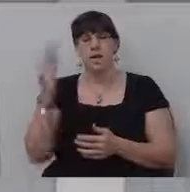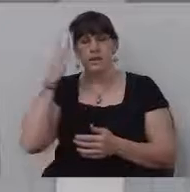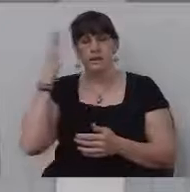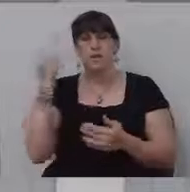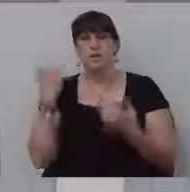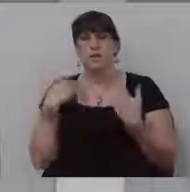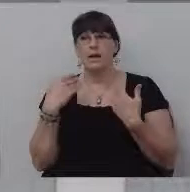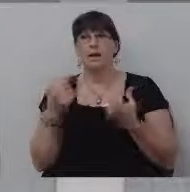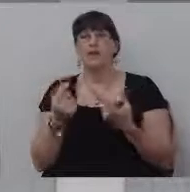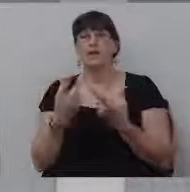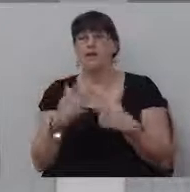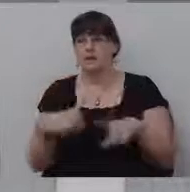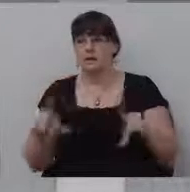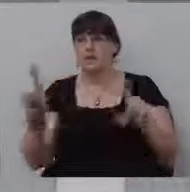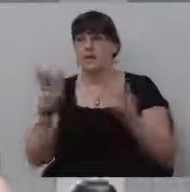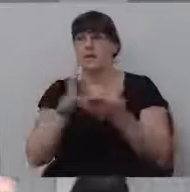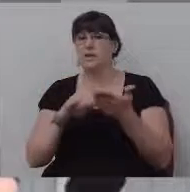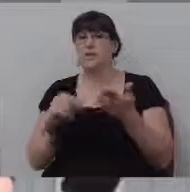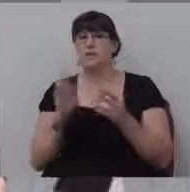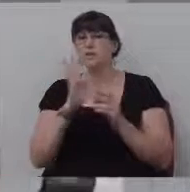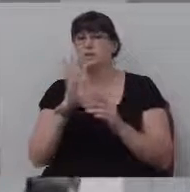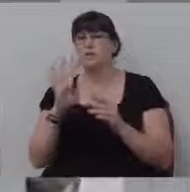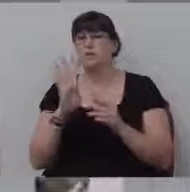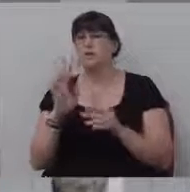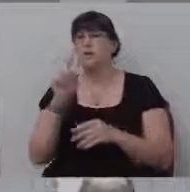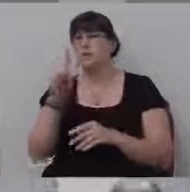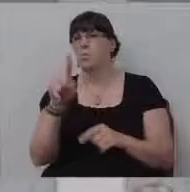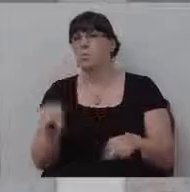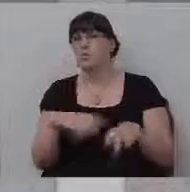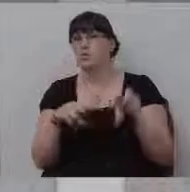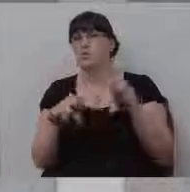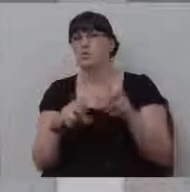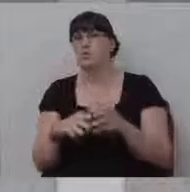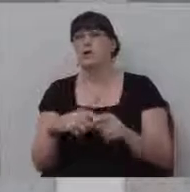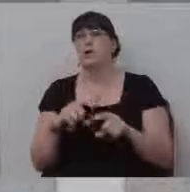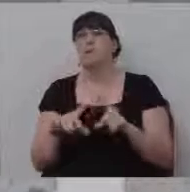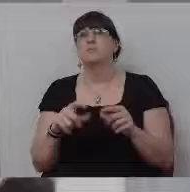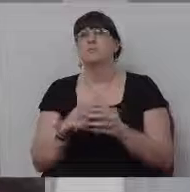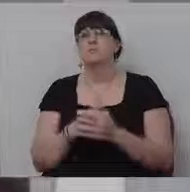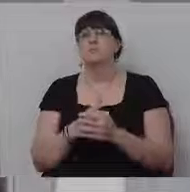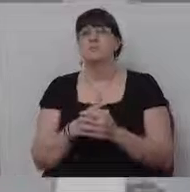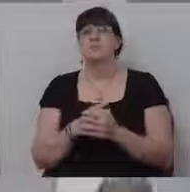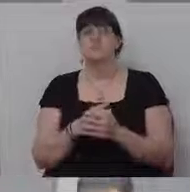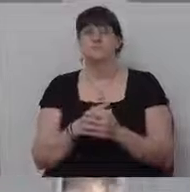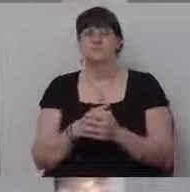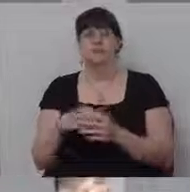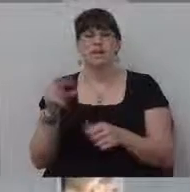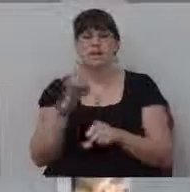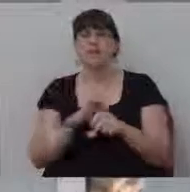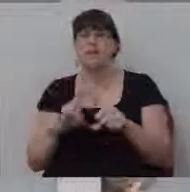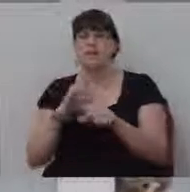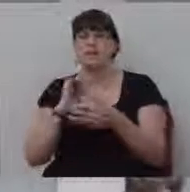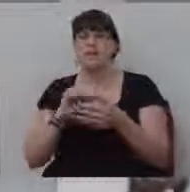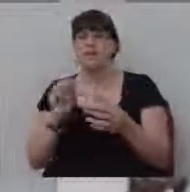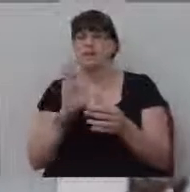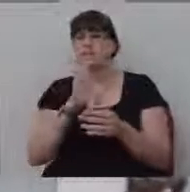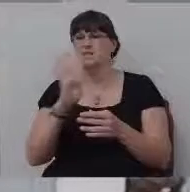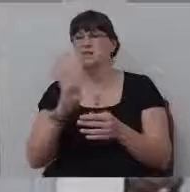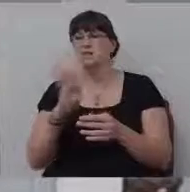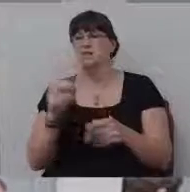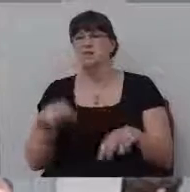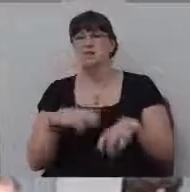about one journey that happened in his life, but, uh, and then I use that to talk about the journey of his life and our life.